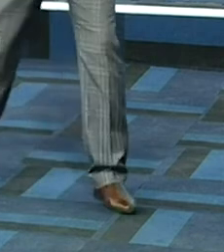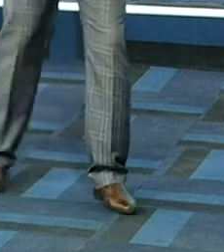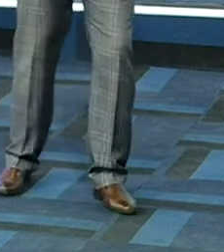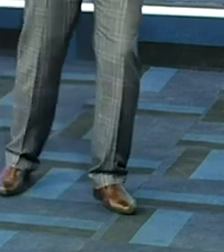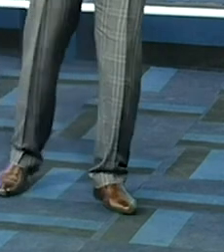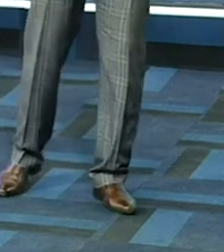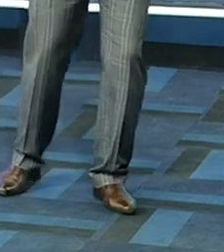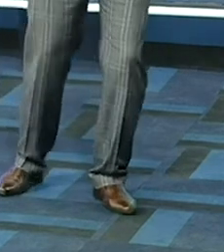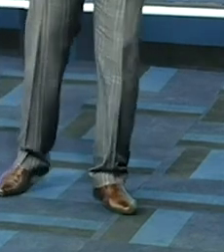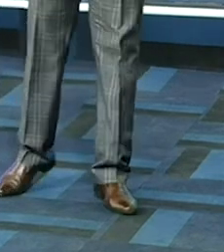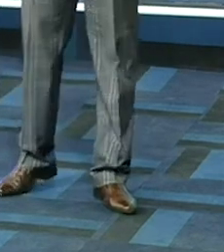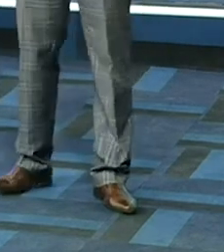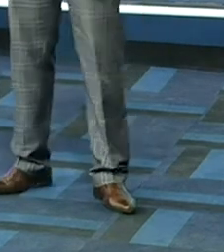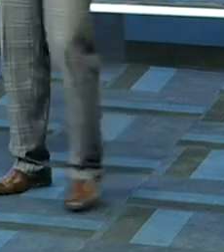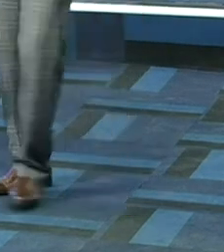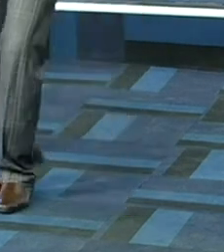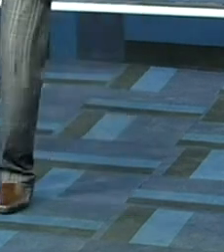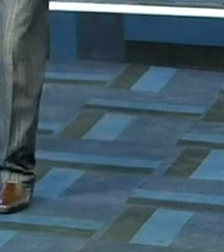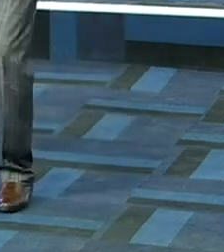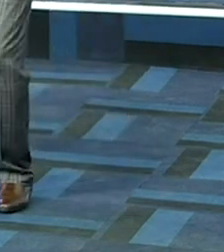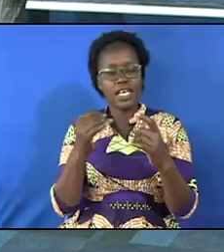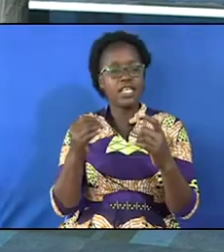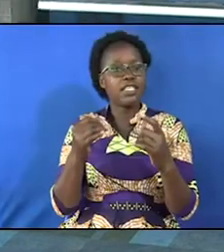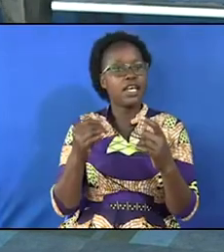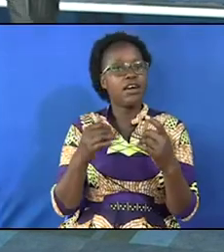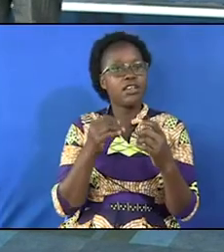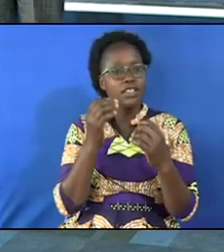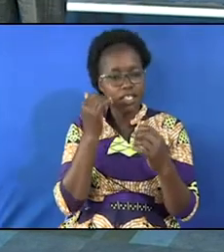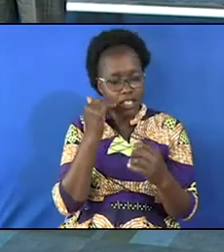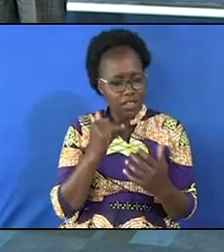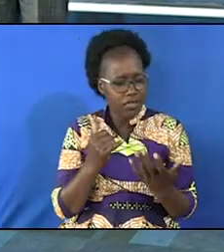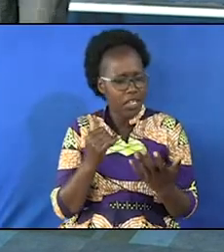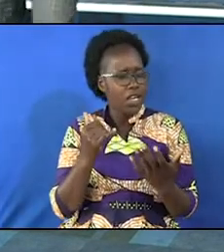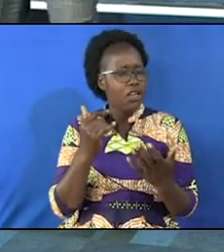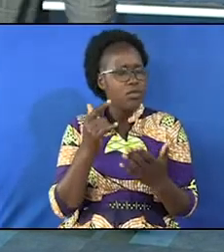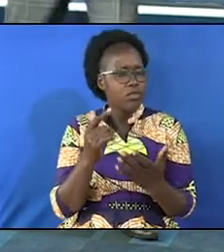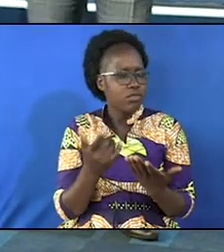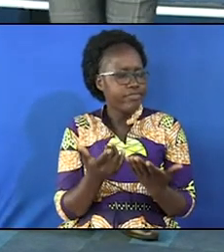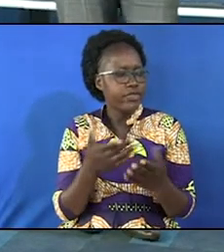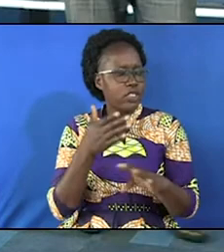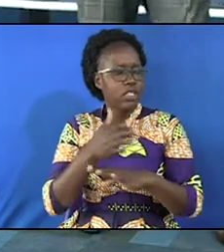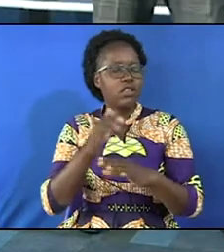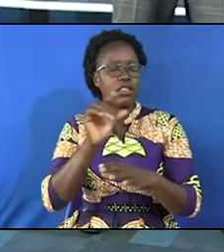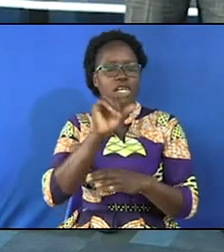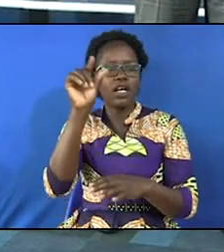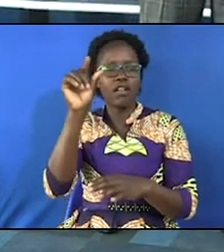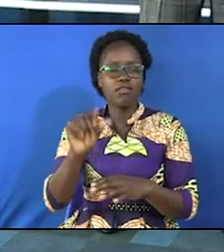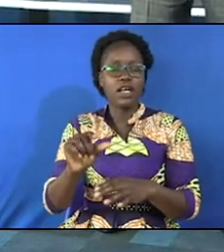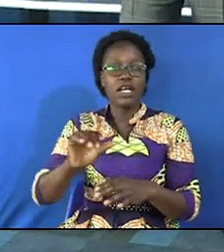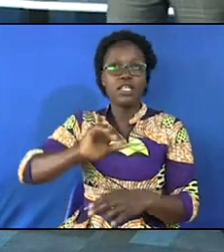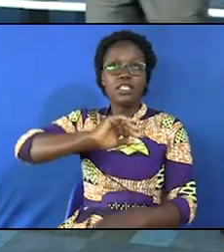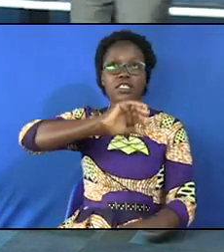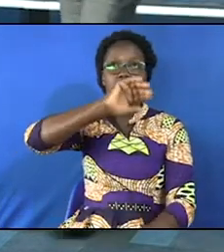grace that exists our sin and our guilt you are down